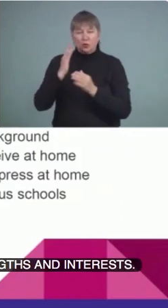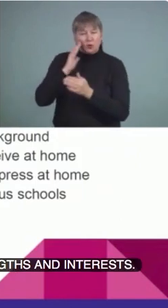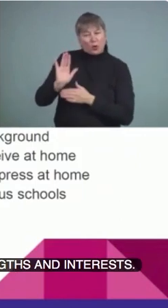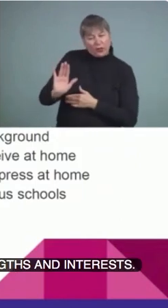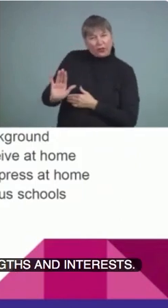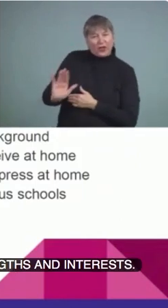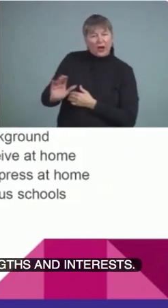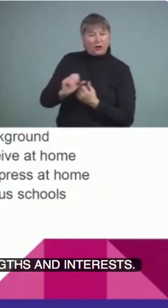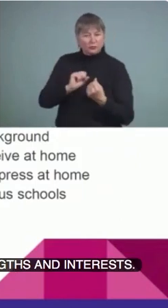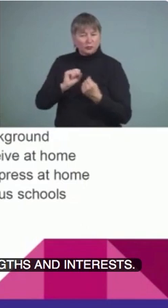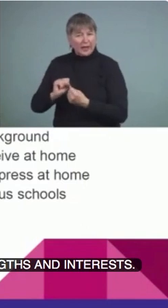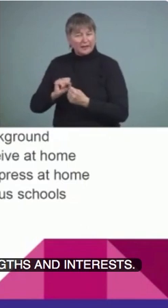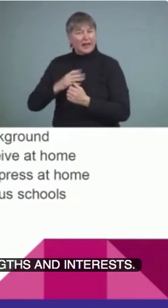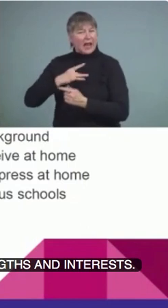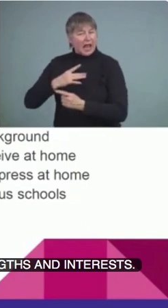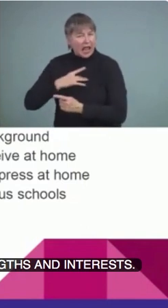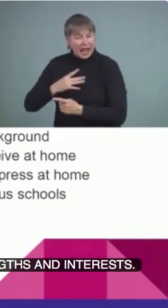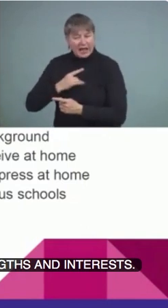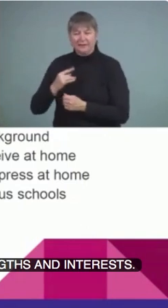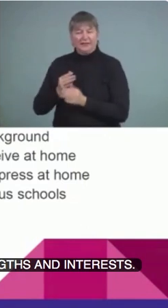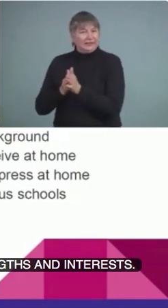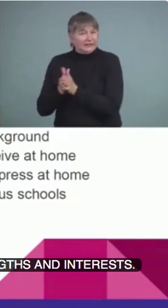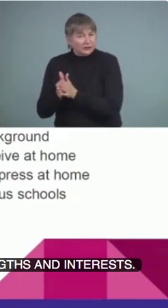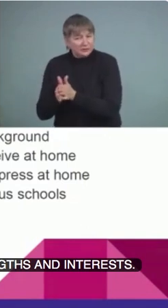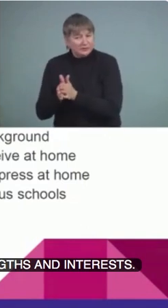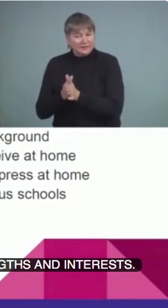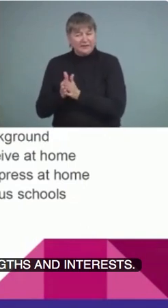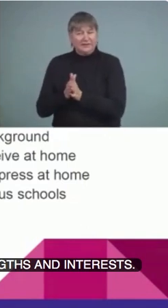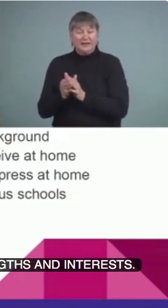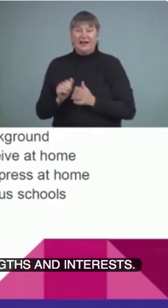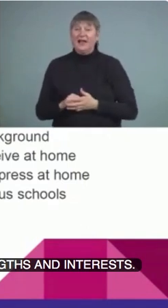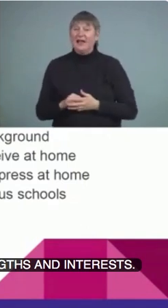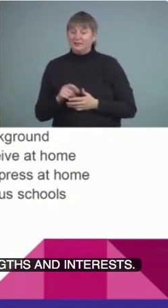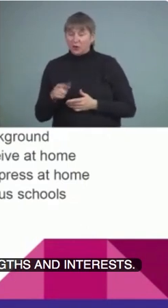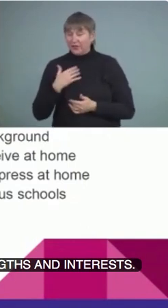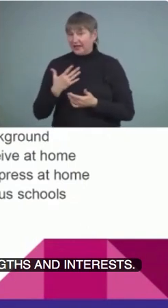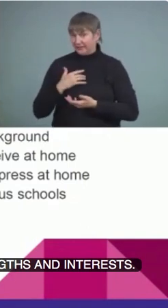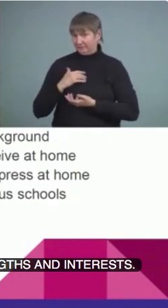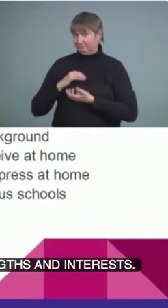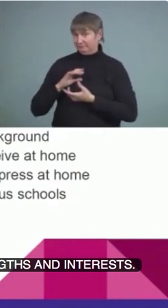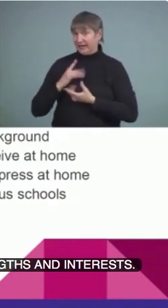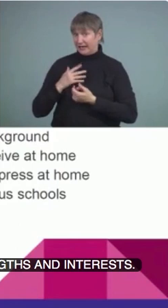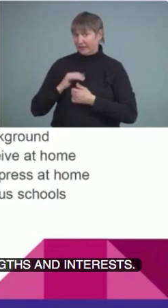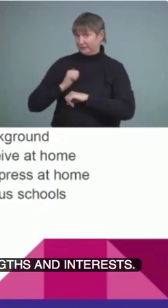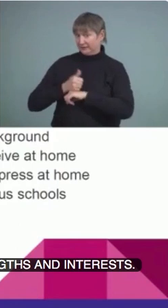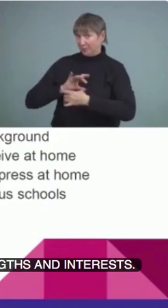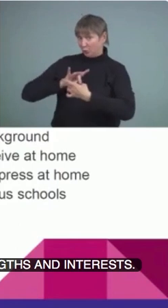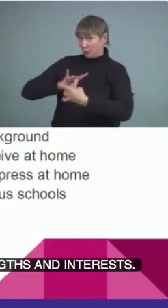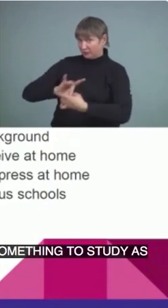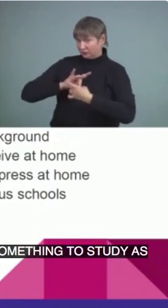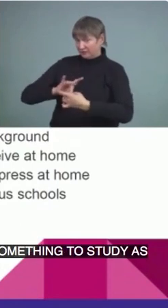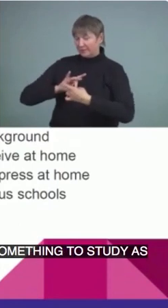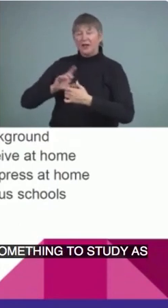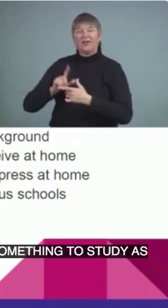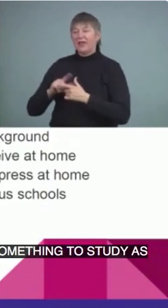that relationship and give them something to study, as well, that they're interested in. Knowing their